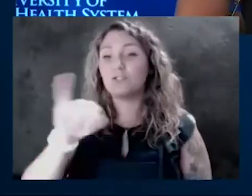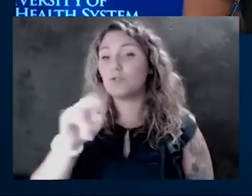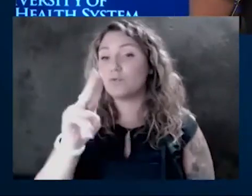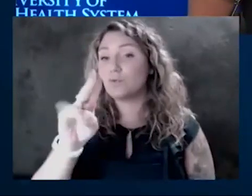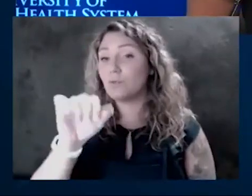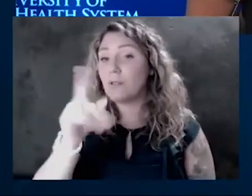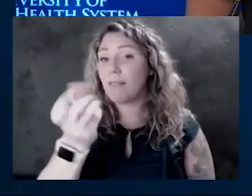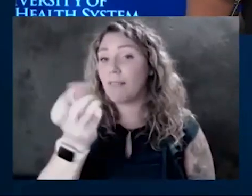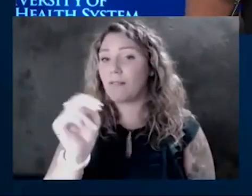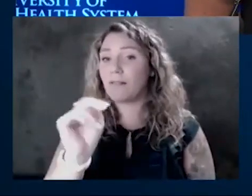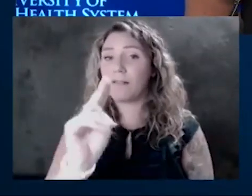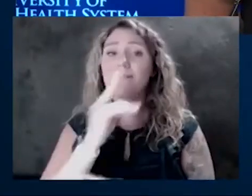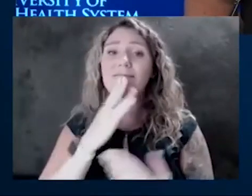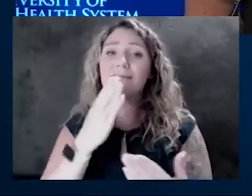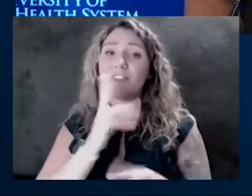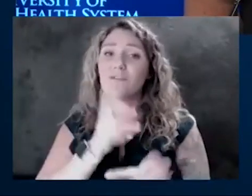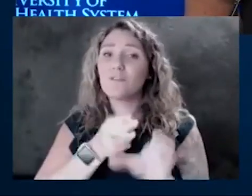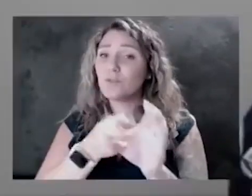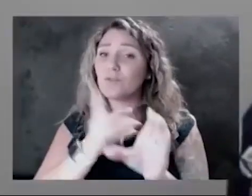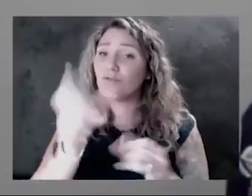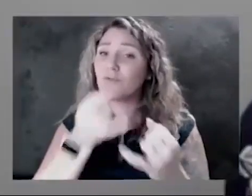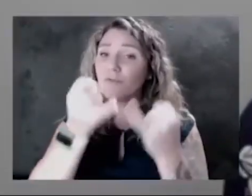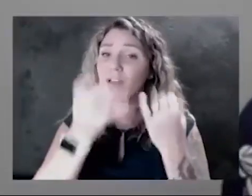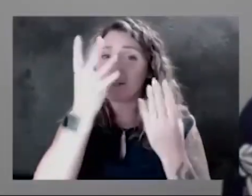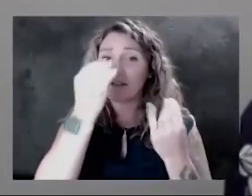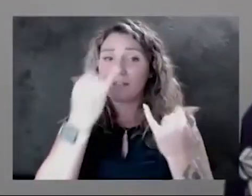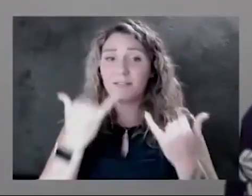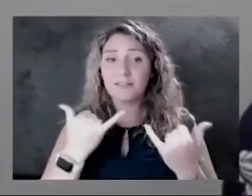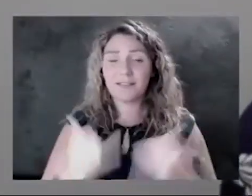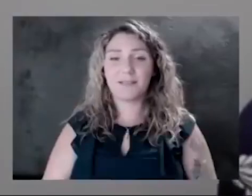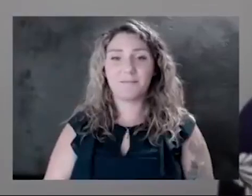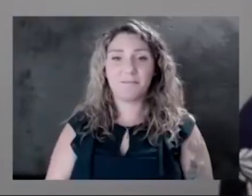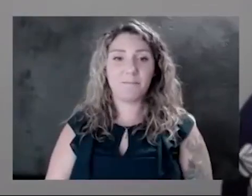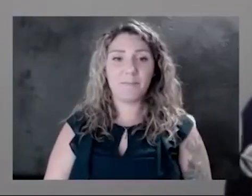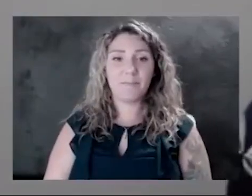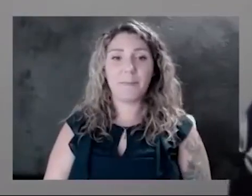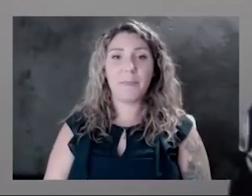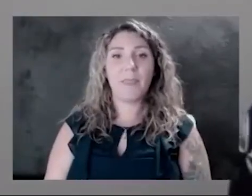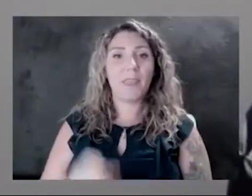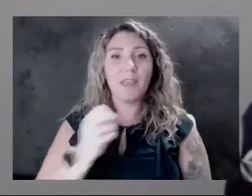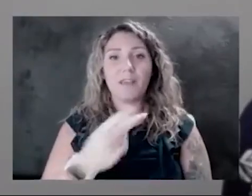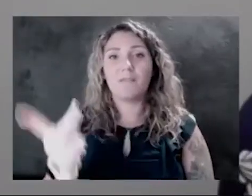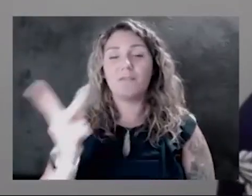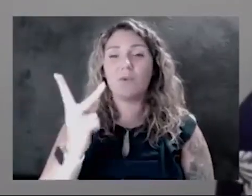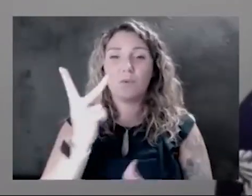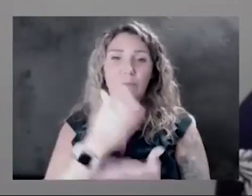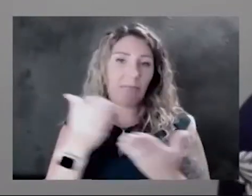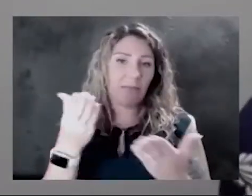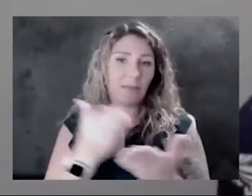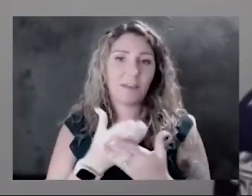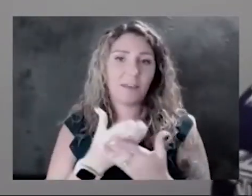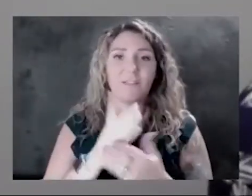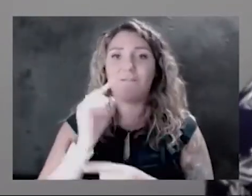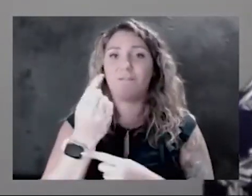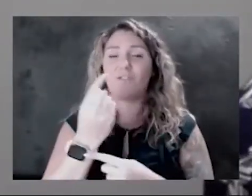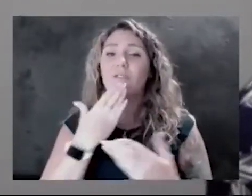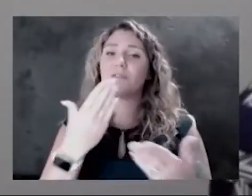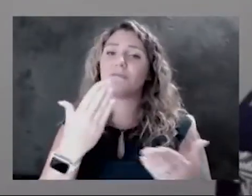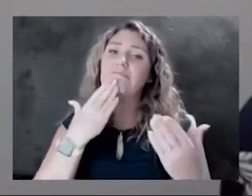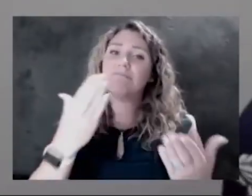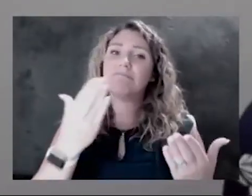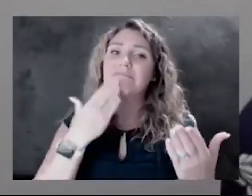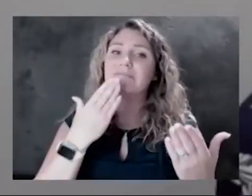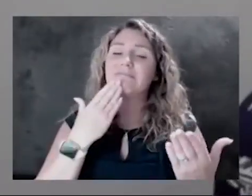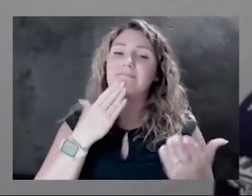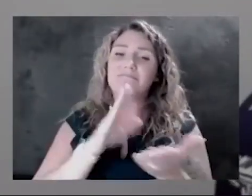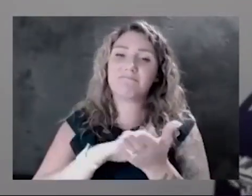What are your final thoughts as we head out today? Sure, a couple of things. think first, I want to give a nod to the many businesses just in